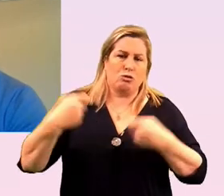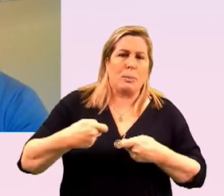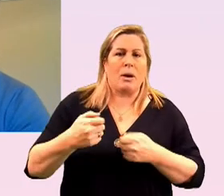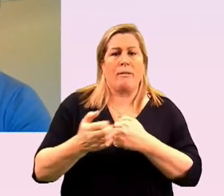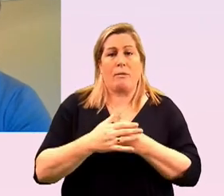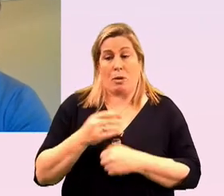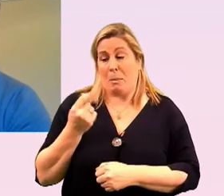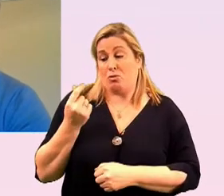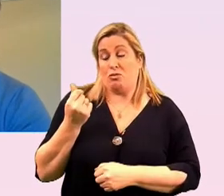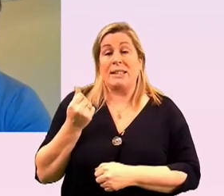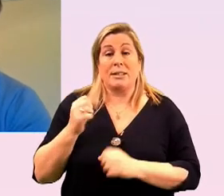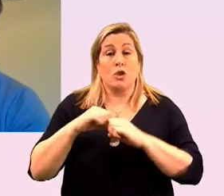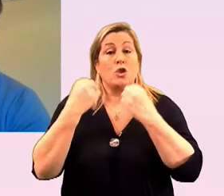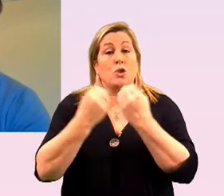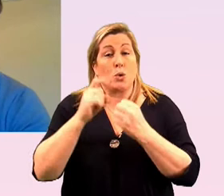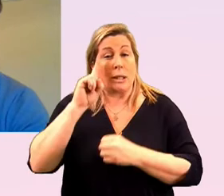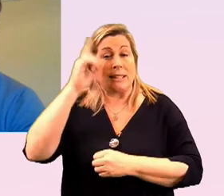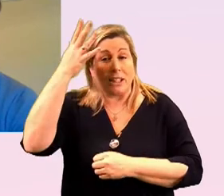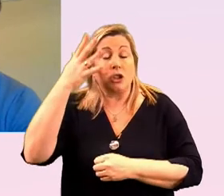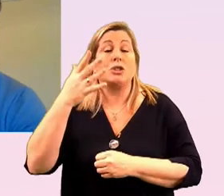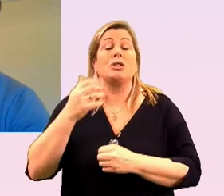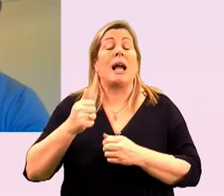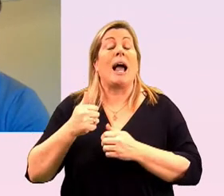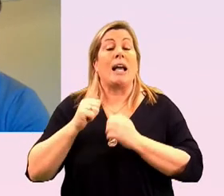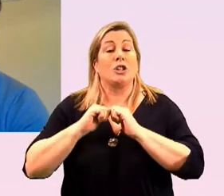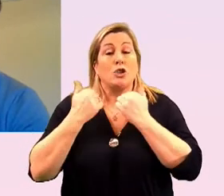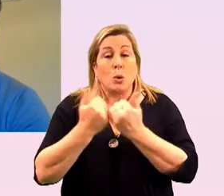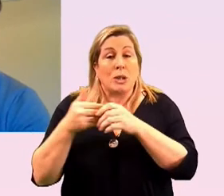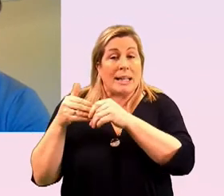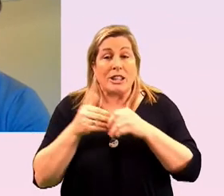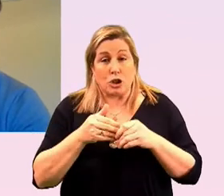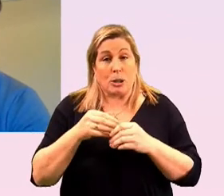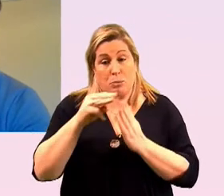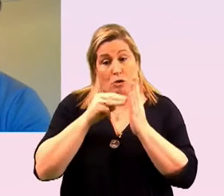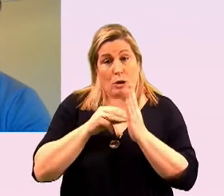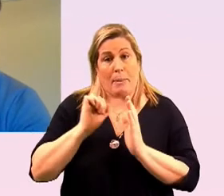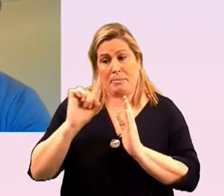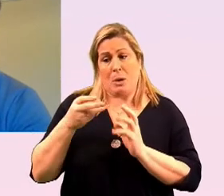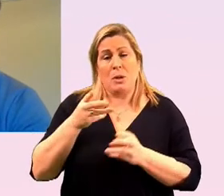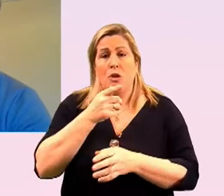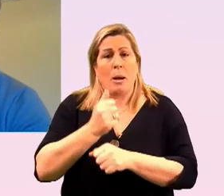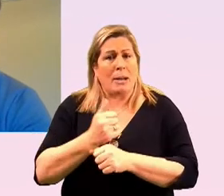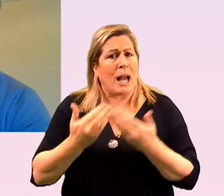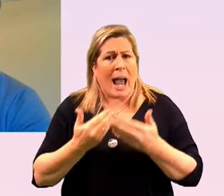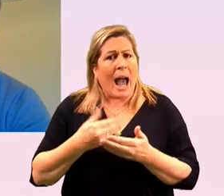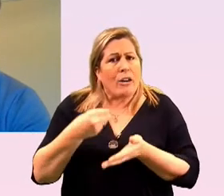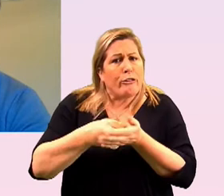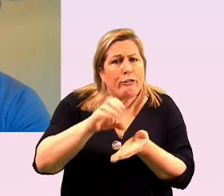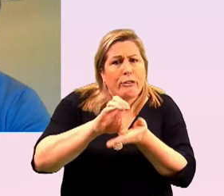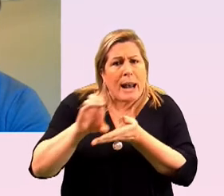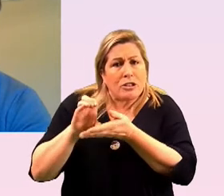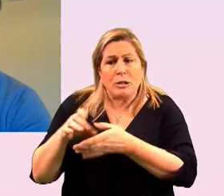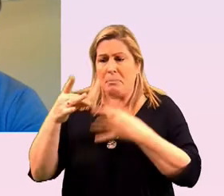the most recent social intelligence associate leadership program lisa will speak about how philanthropy has made a difference to